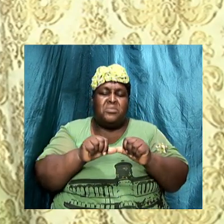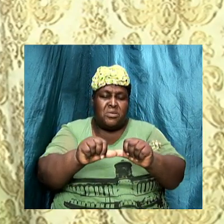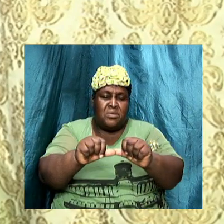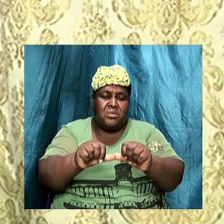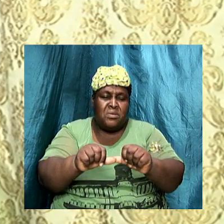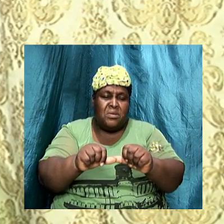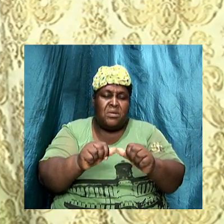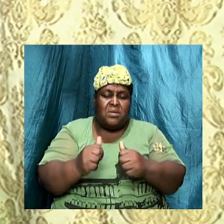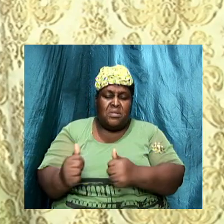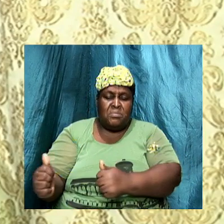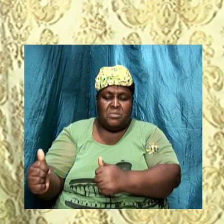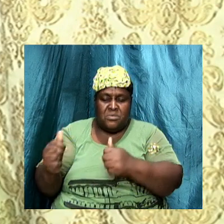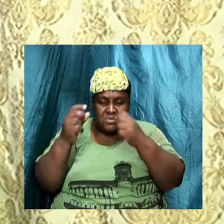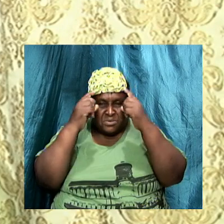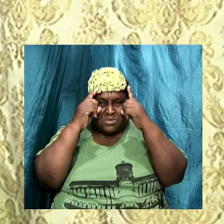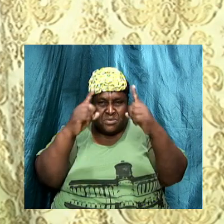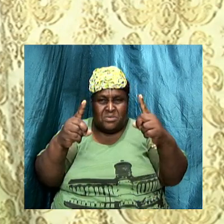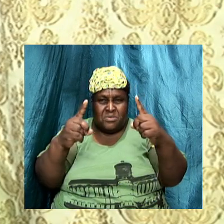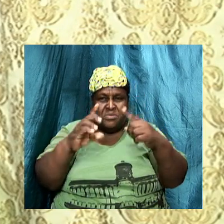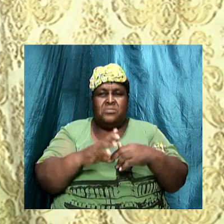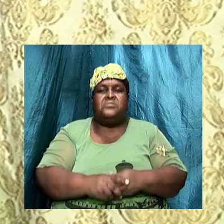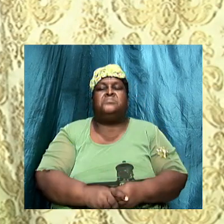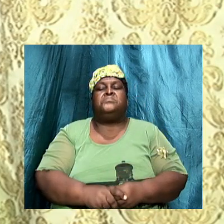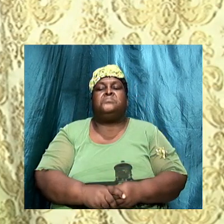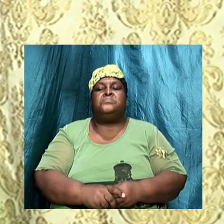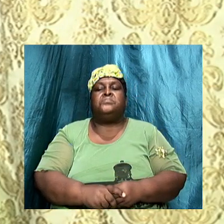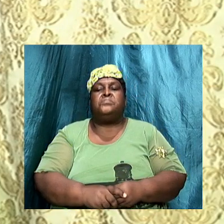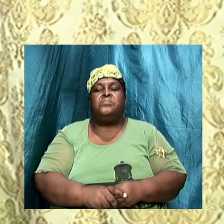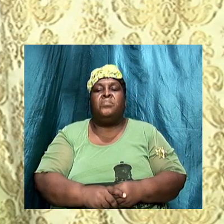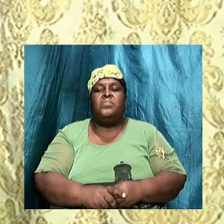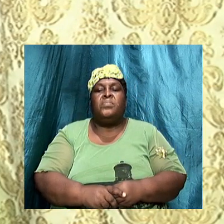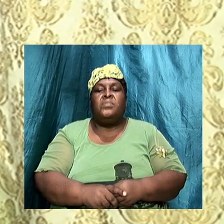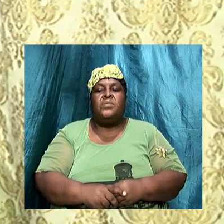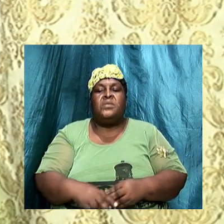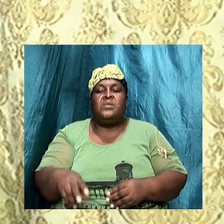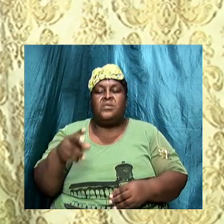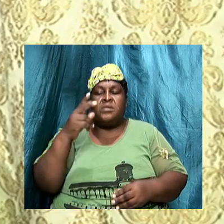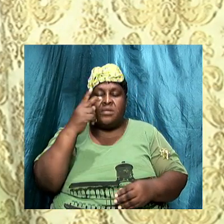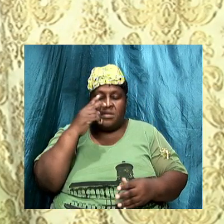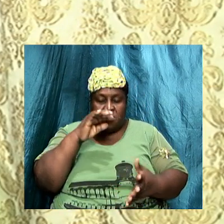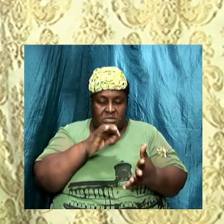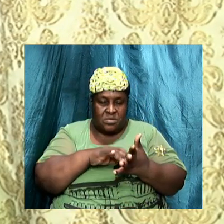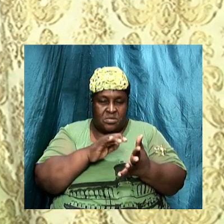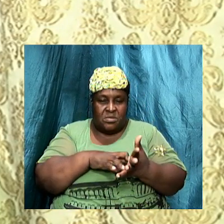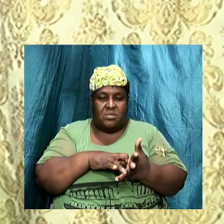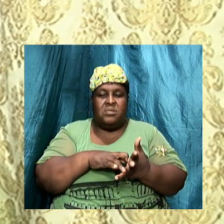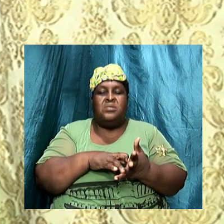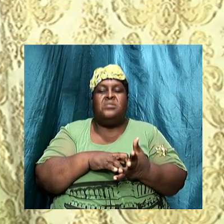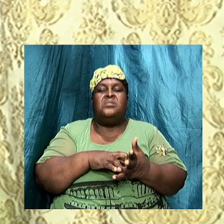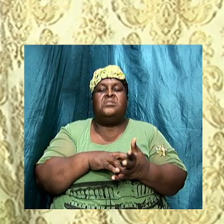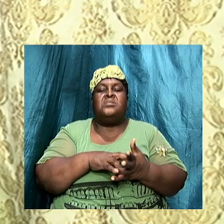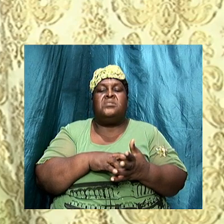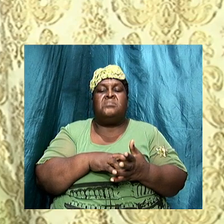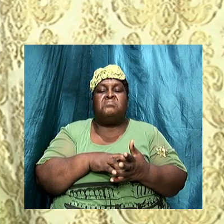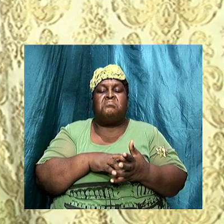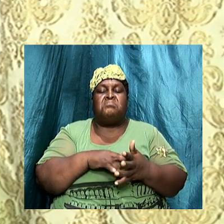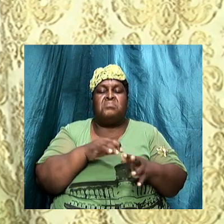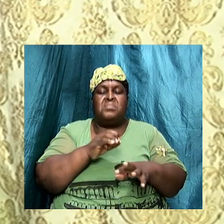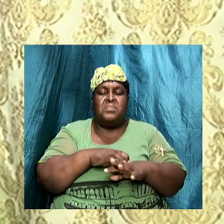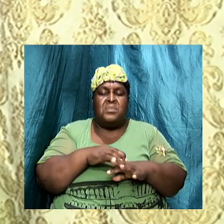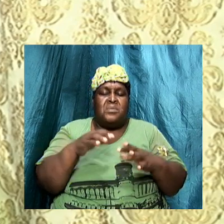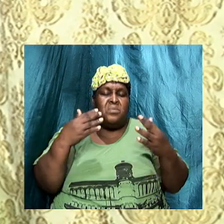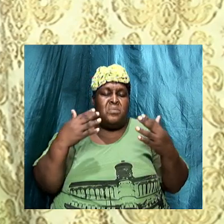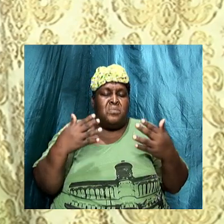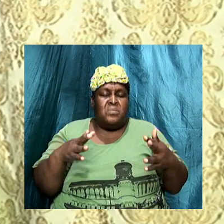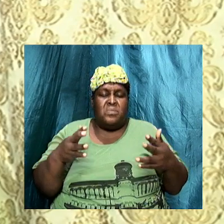doctrine. And then we look at the main aspects of what the apostles preach